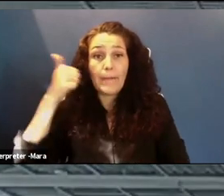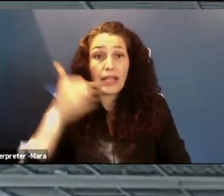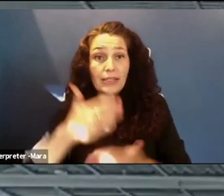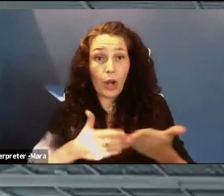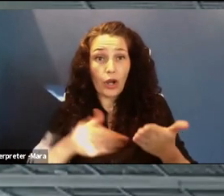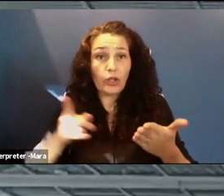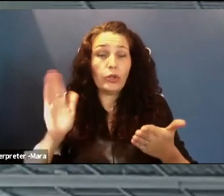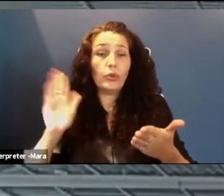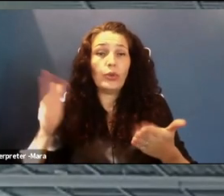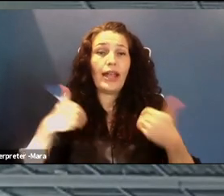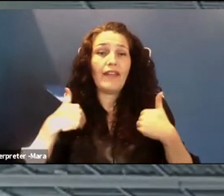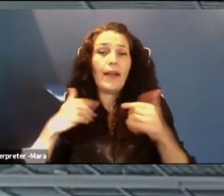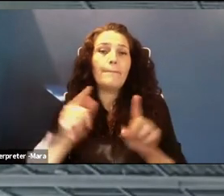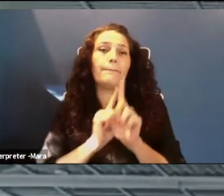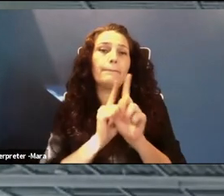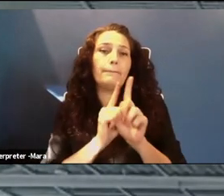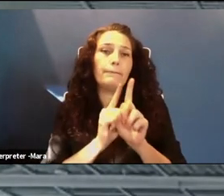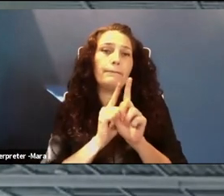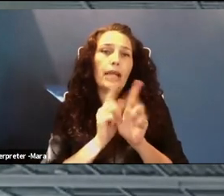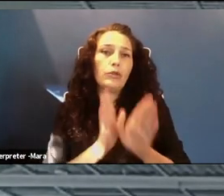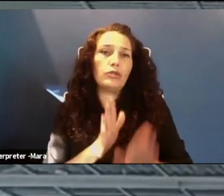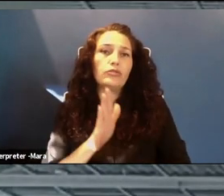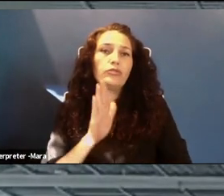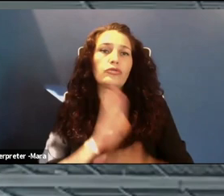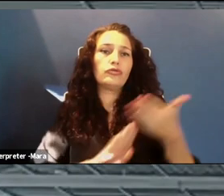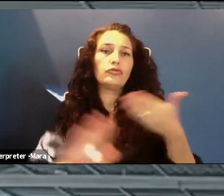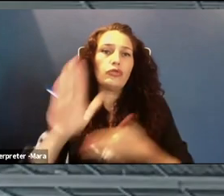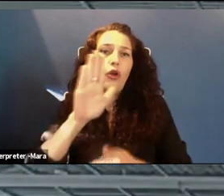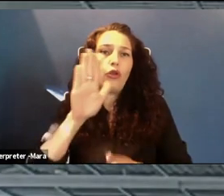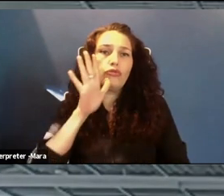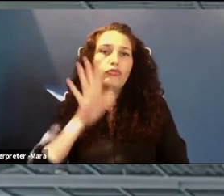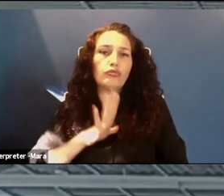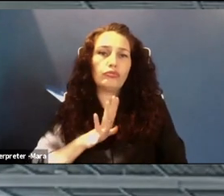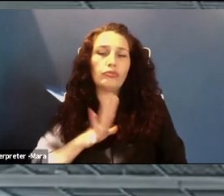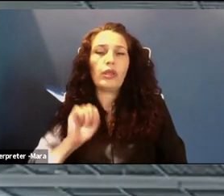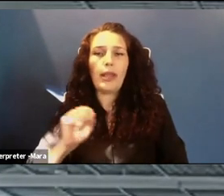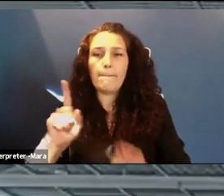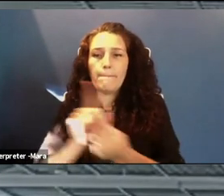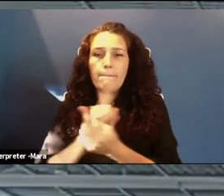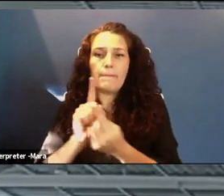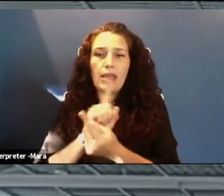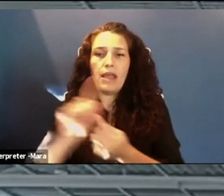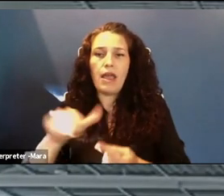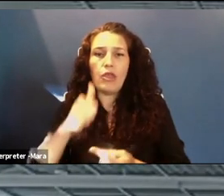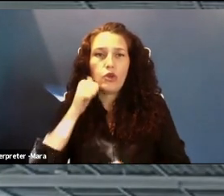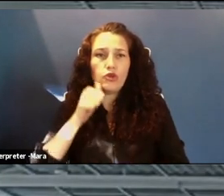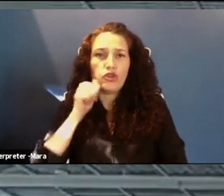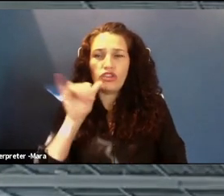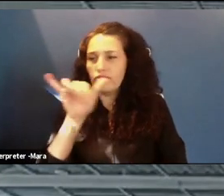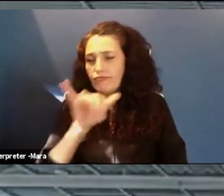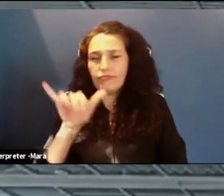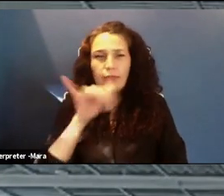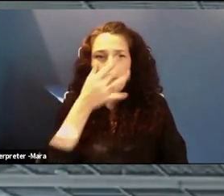will have mentors who are college women. And you'll get to meet other girls like yourselves around the country who are interested